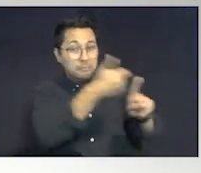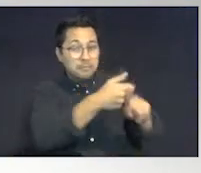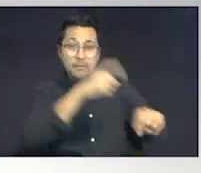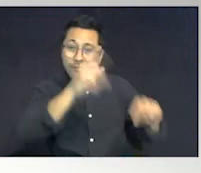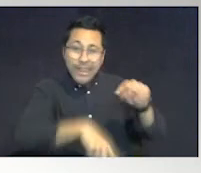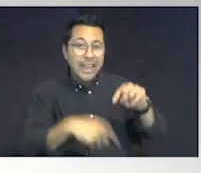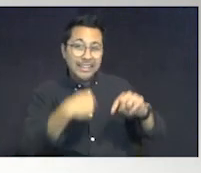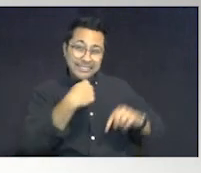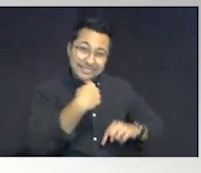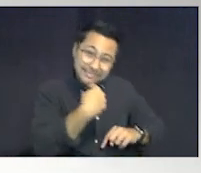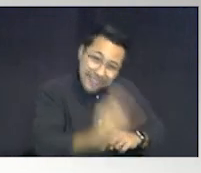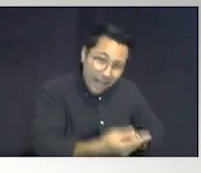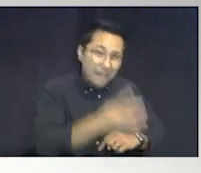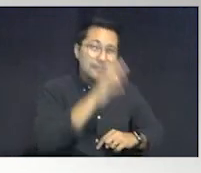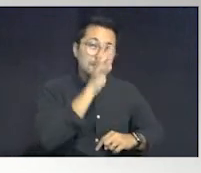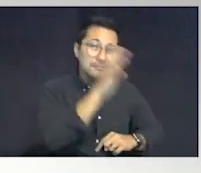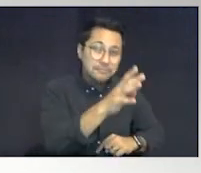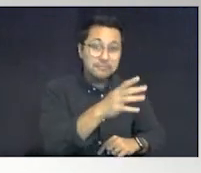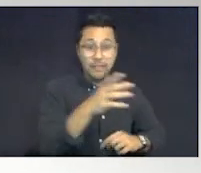that there is a problem,